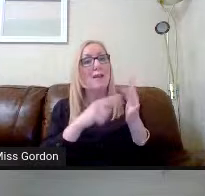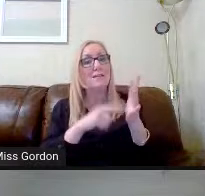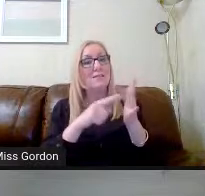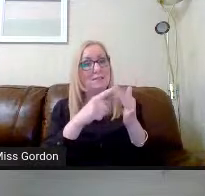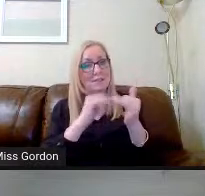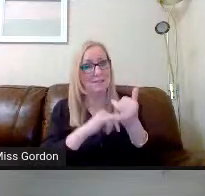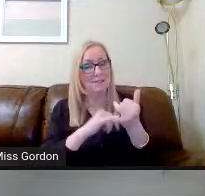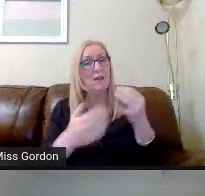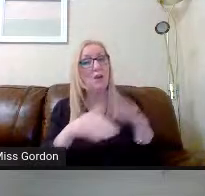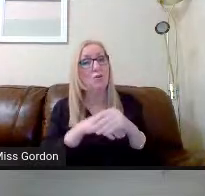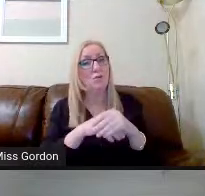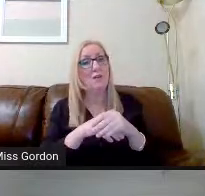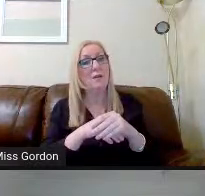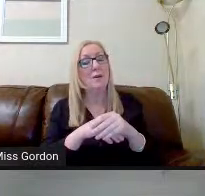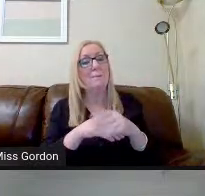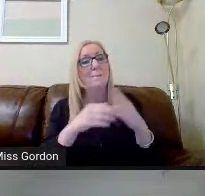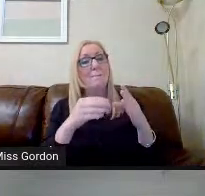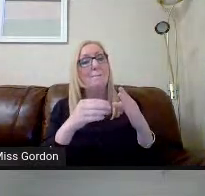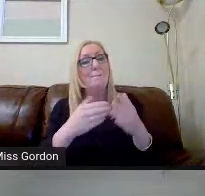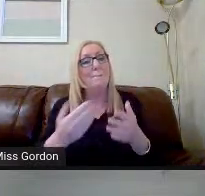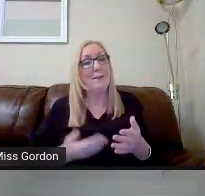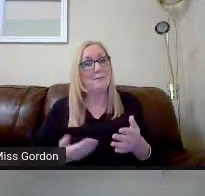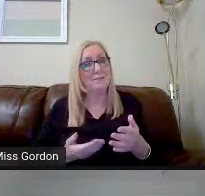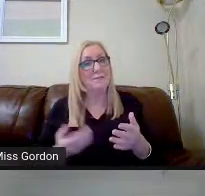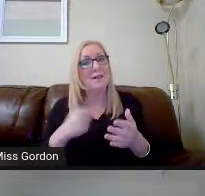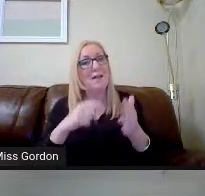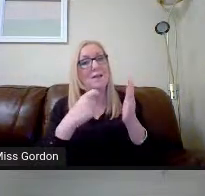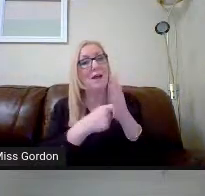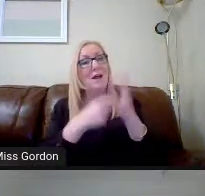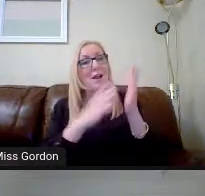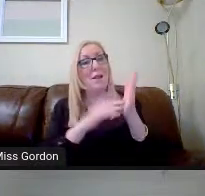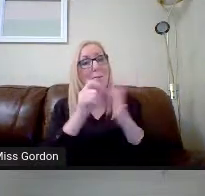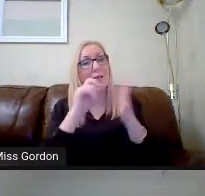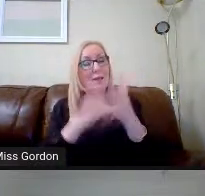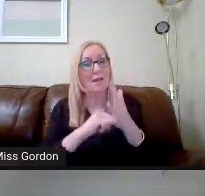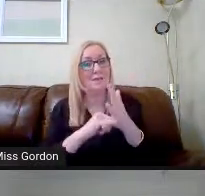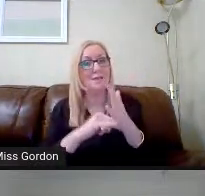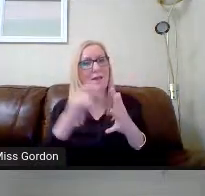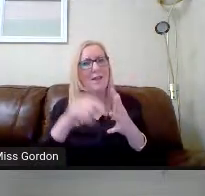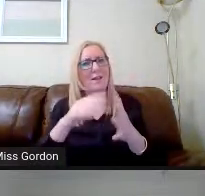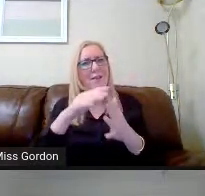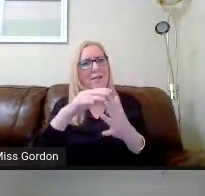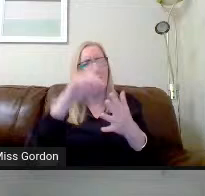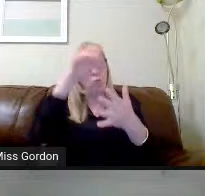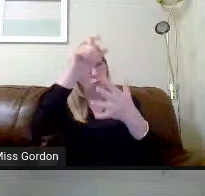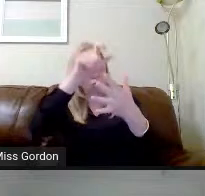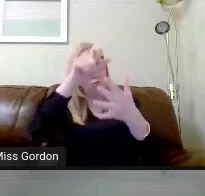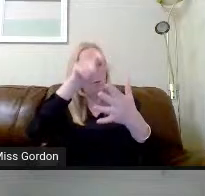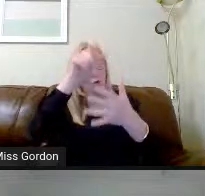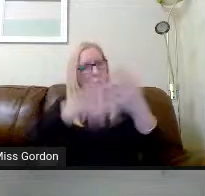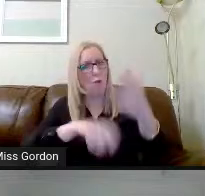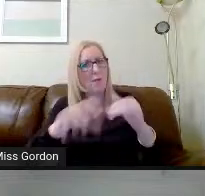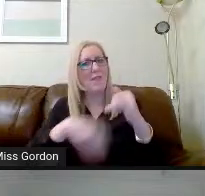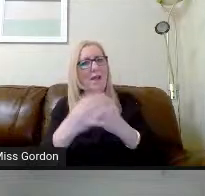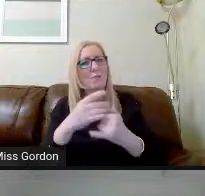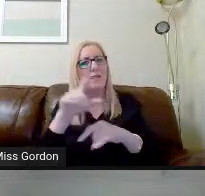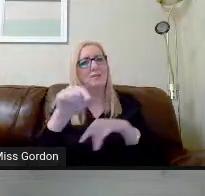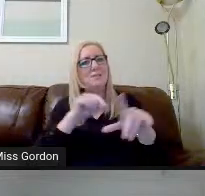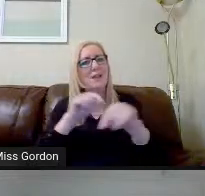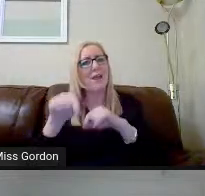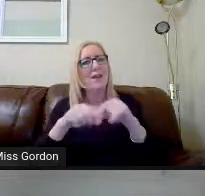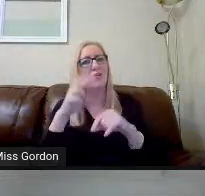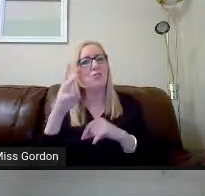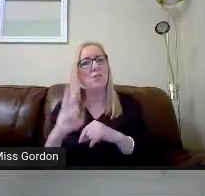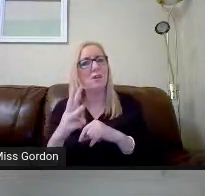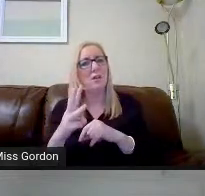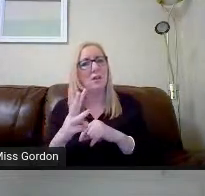RNPS. And then the big column at the end where pupils can select three. Now, I've got to give you a wee bit of